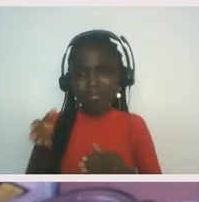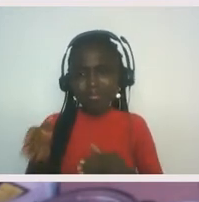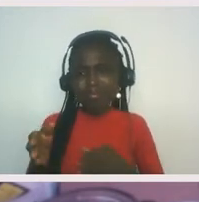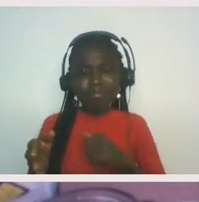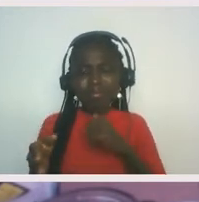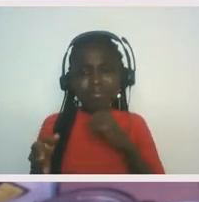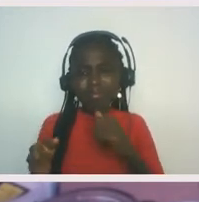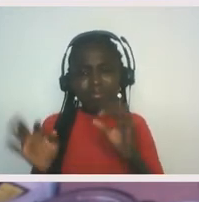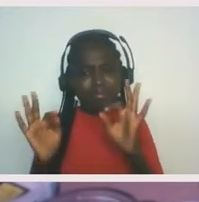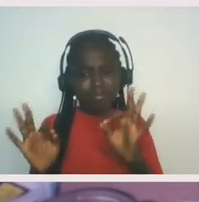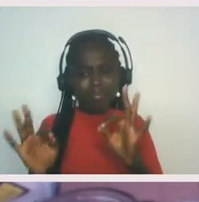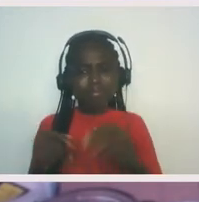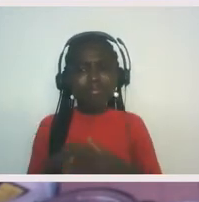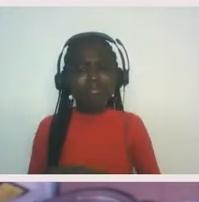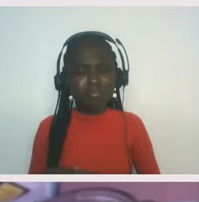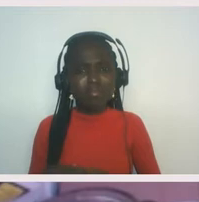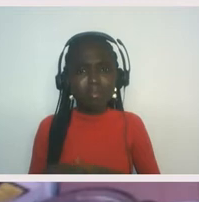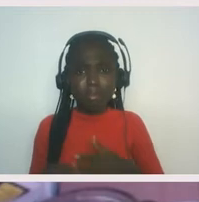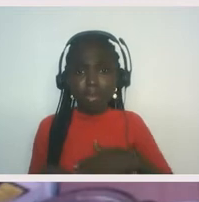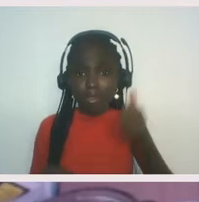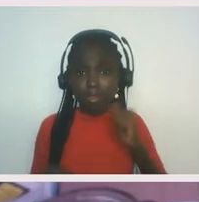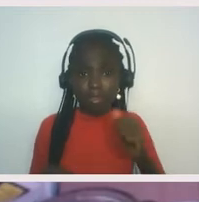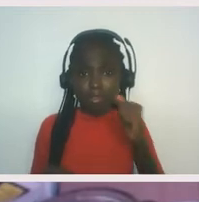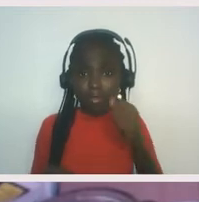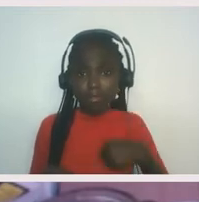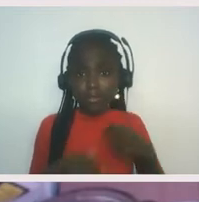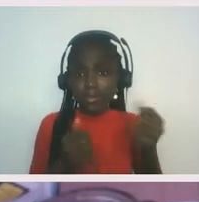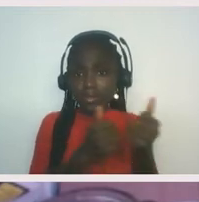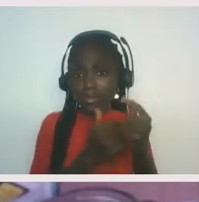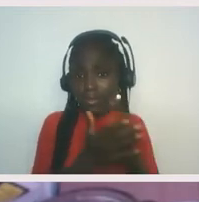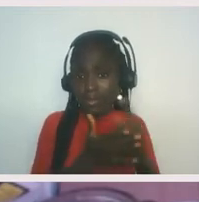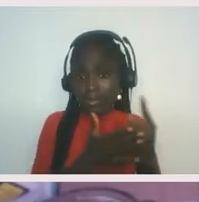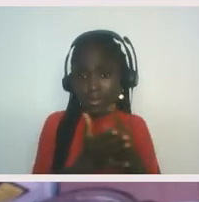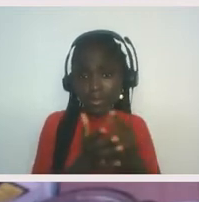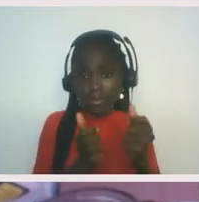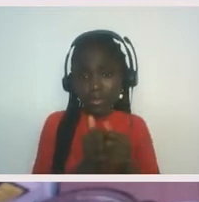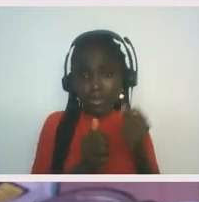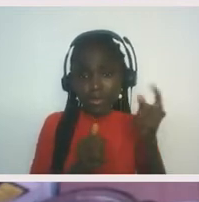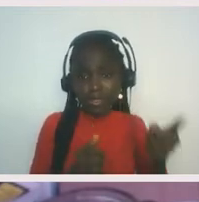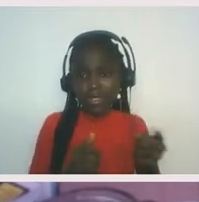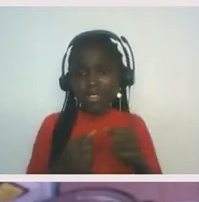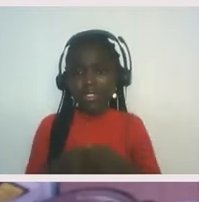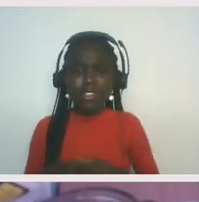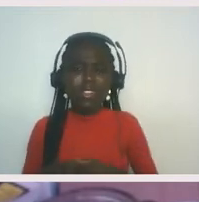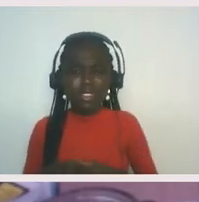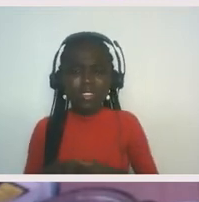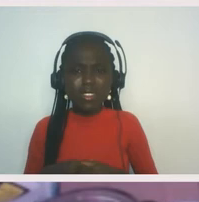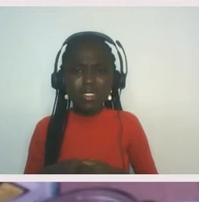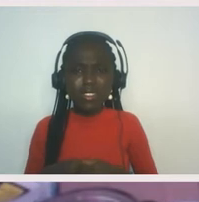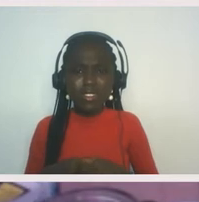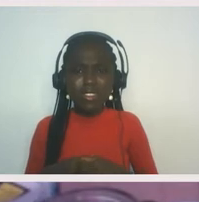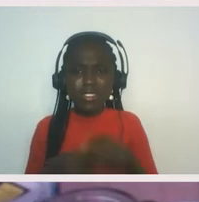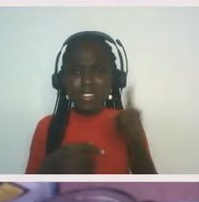I talked to my aunt, was just back, um, at Standing Rock and I was talking to my aunt about that. And it's just like, yeah, before,